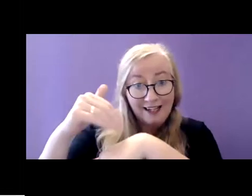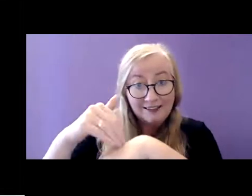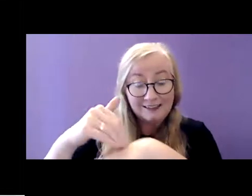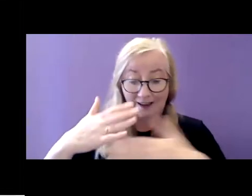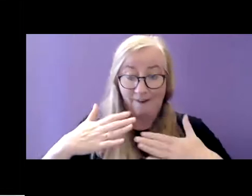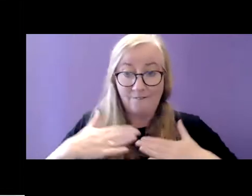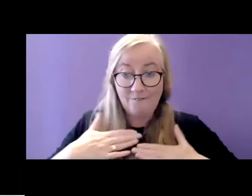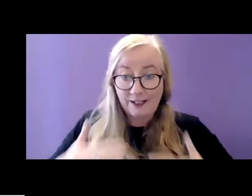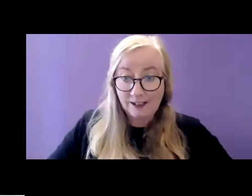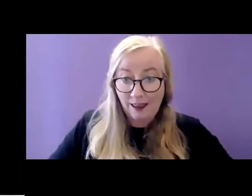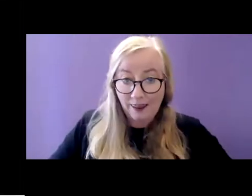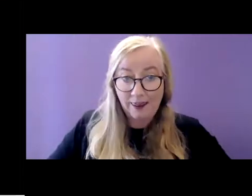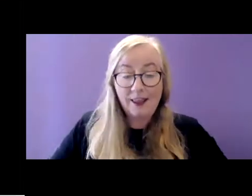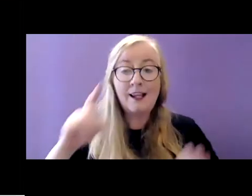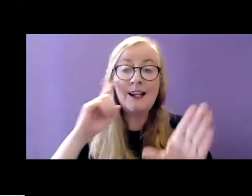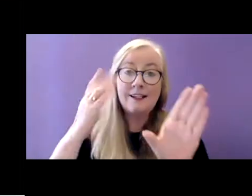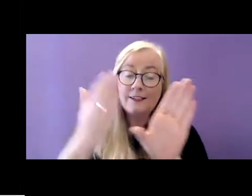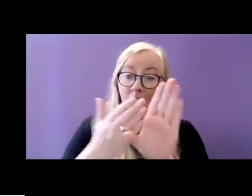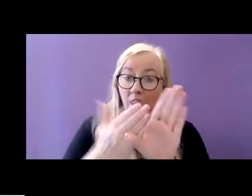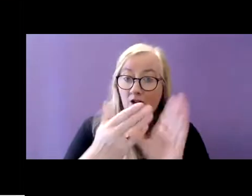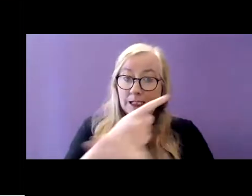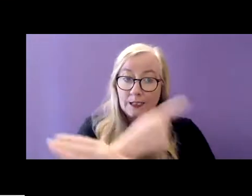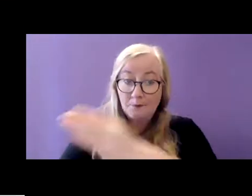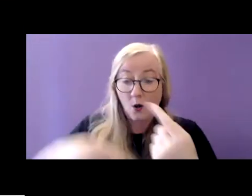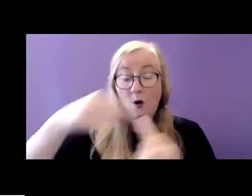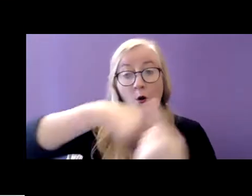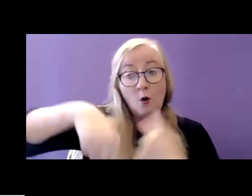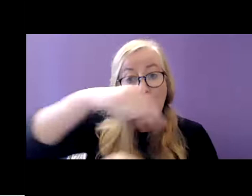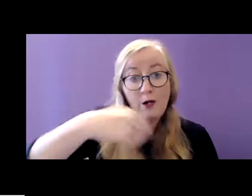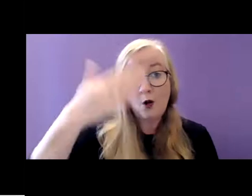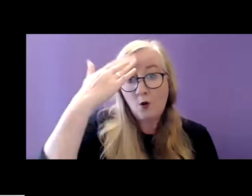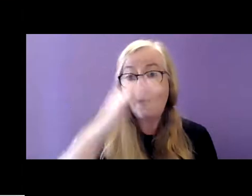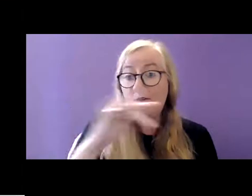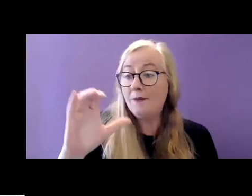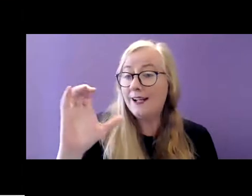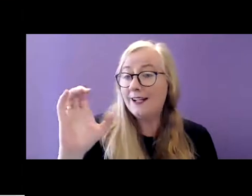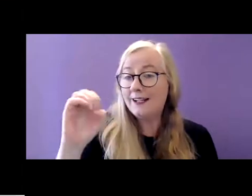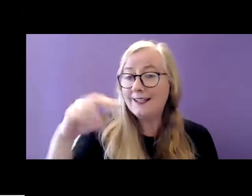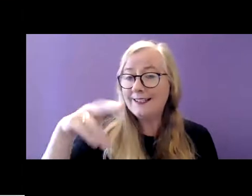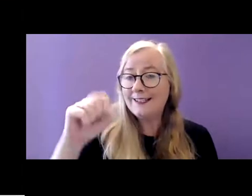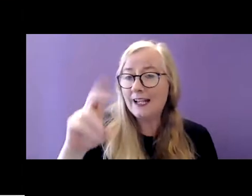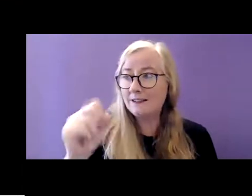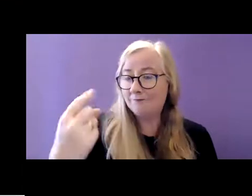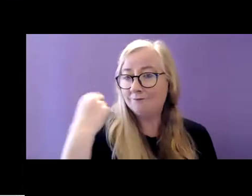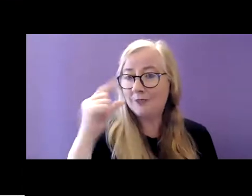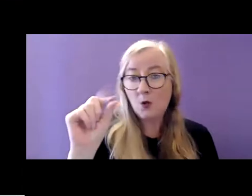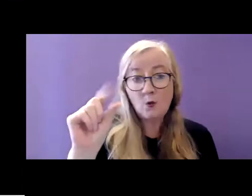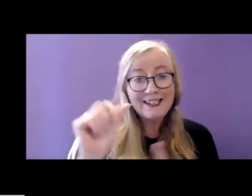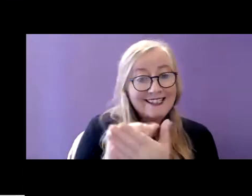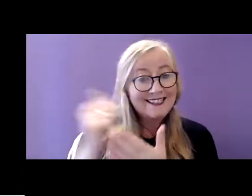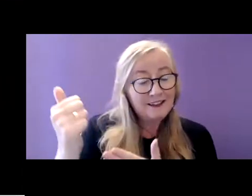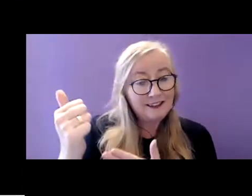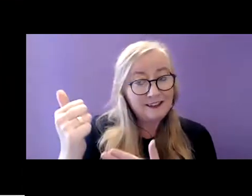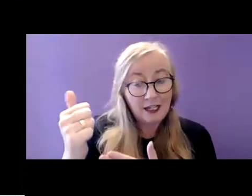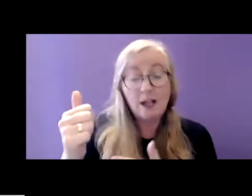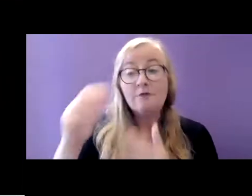and psychological disabilities. We know from the census data in 2016 that 27% of the